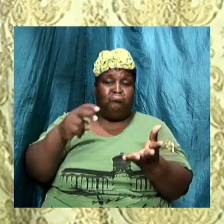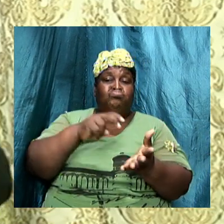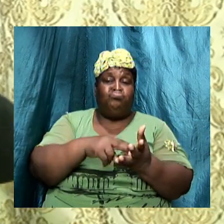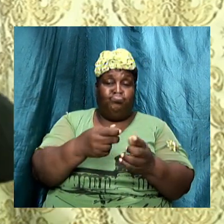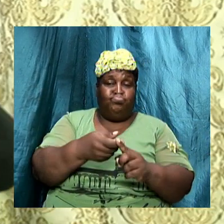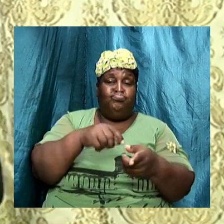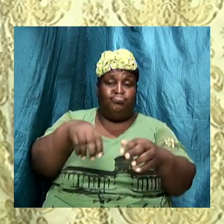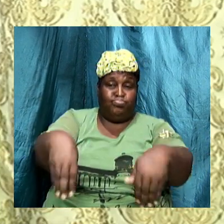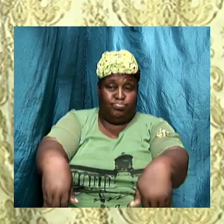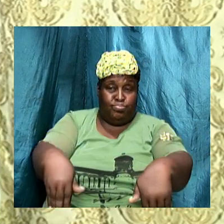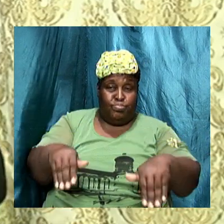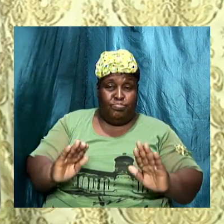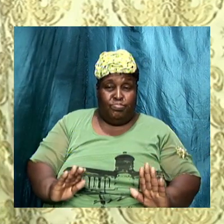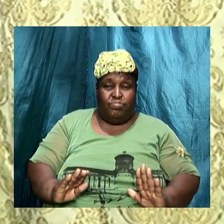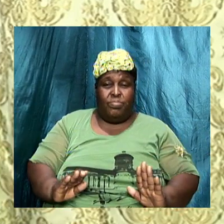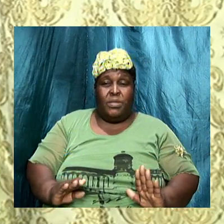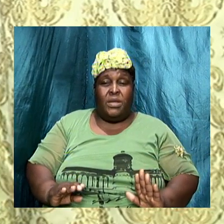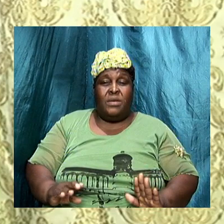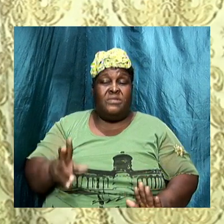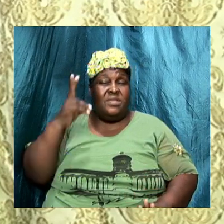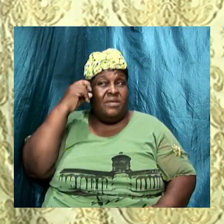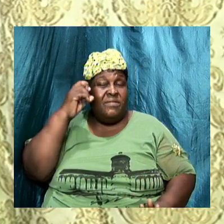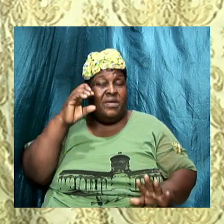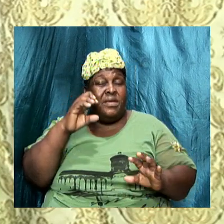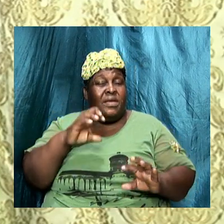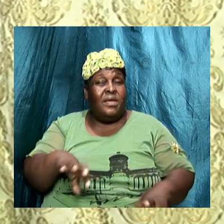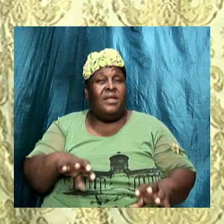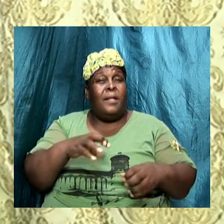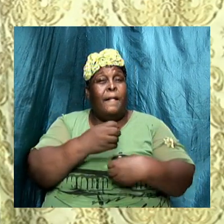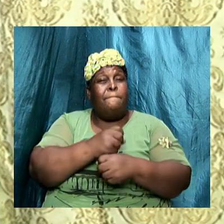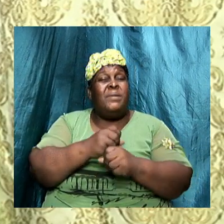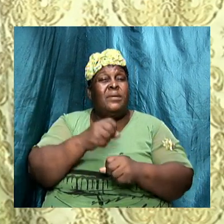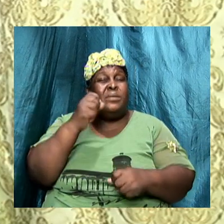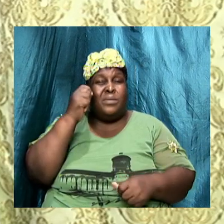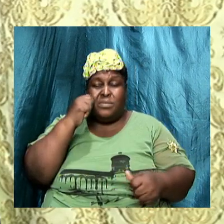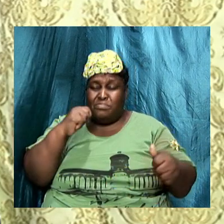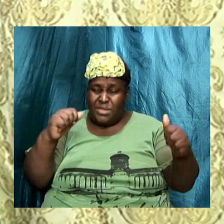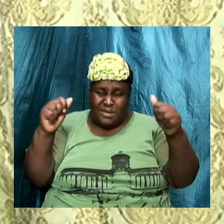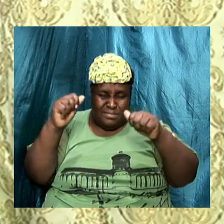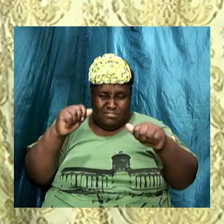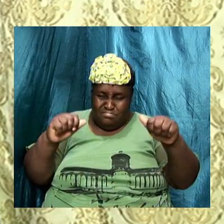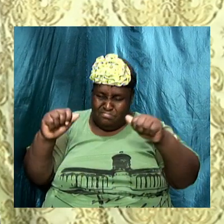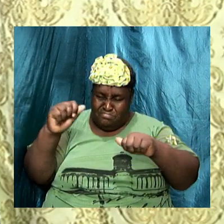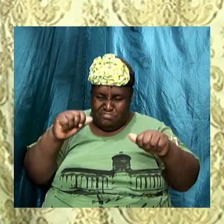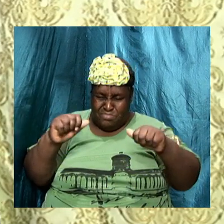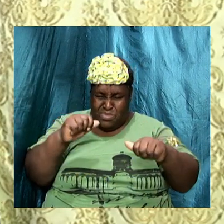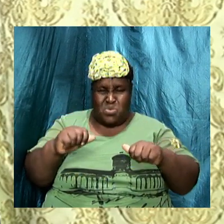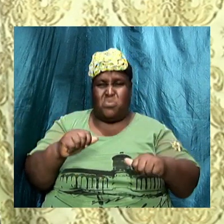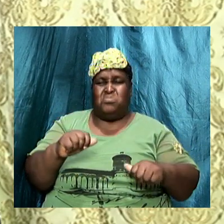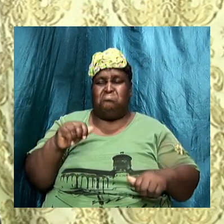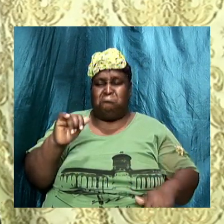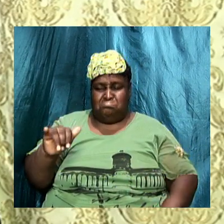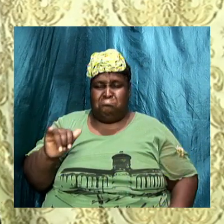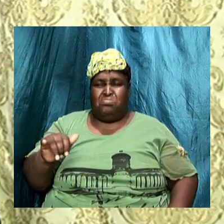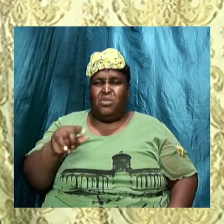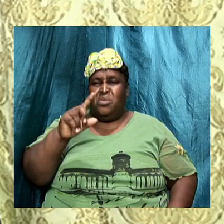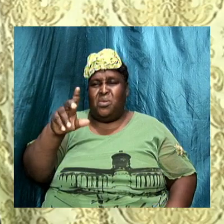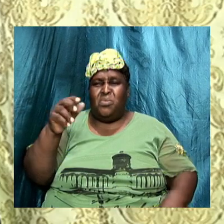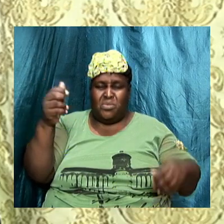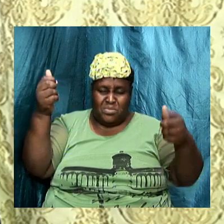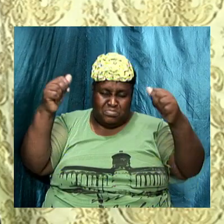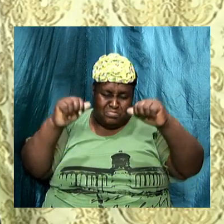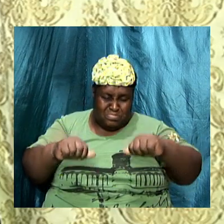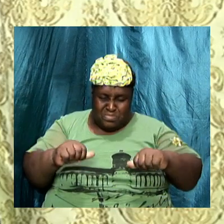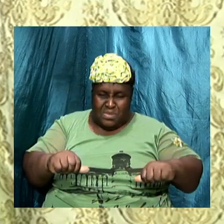if he can cause you to doubt that then you will doubt your salvation you will doubt your eternal